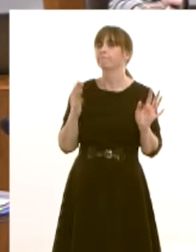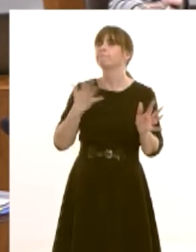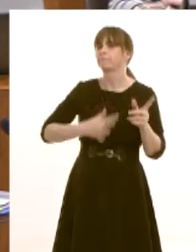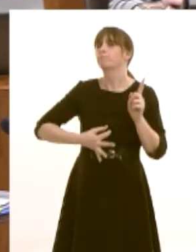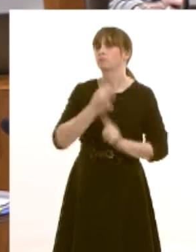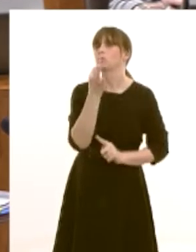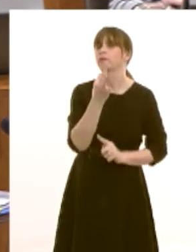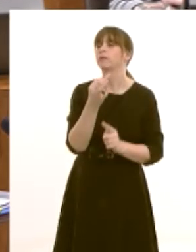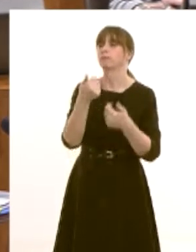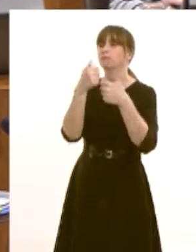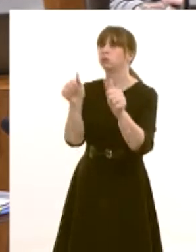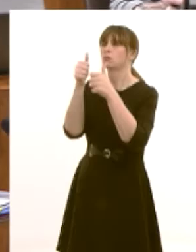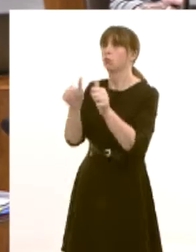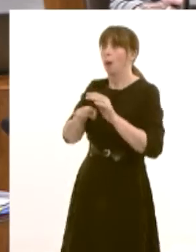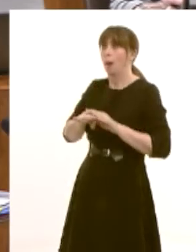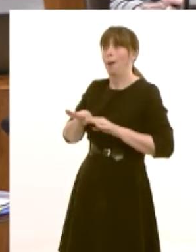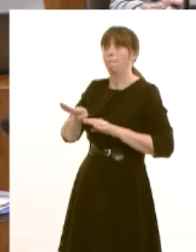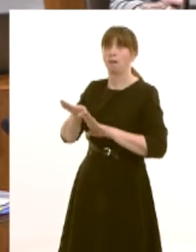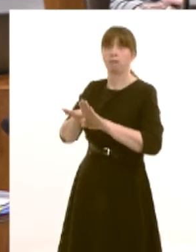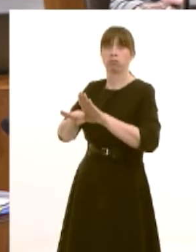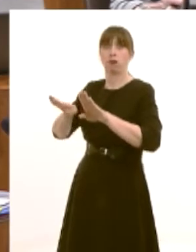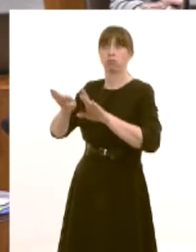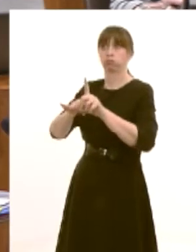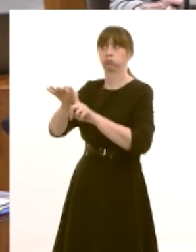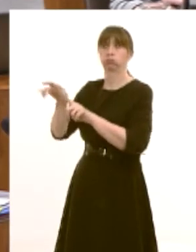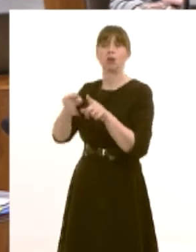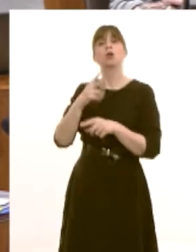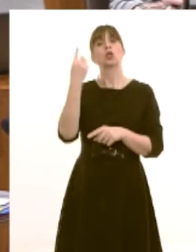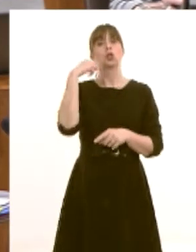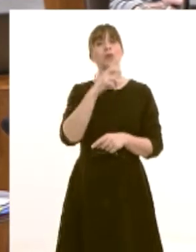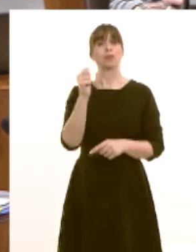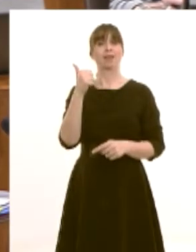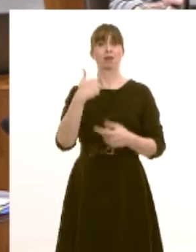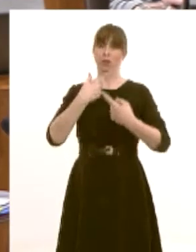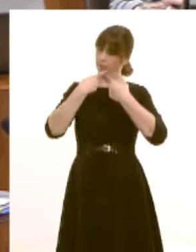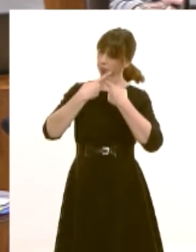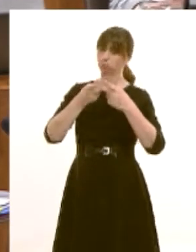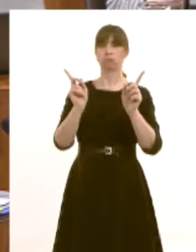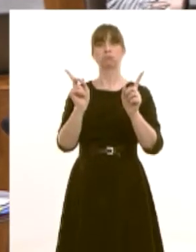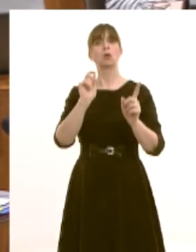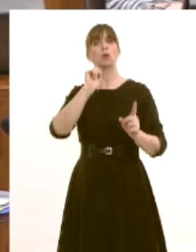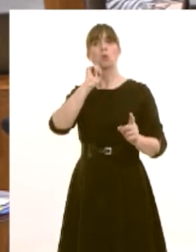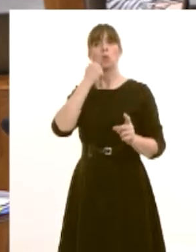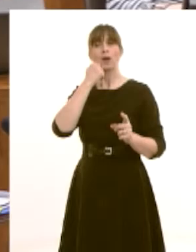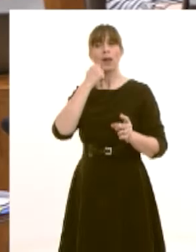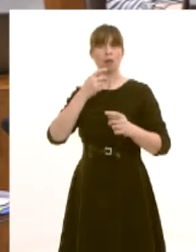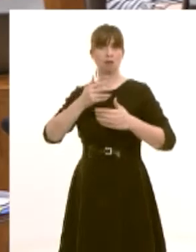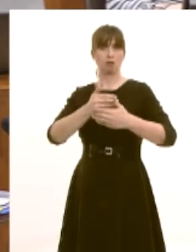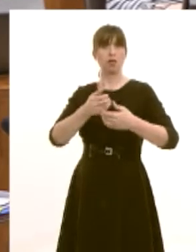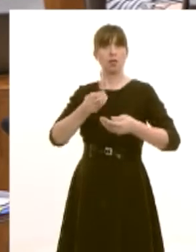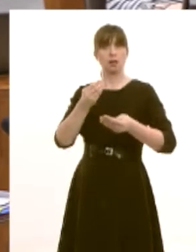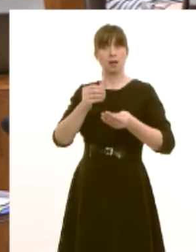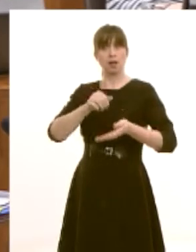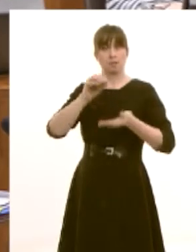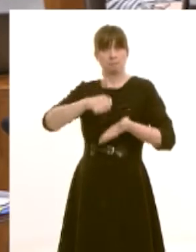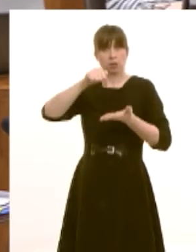improvement everything else is moving the right direction why do i say that well we pledged in 2011 that we would apply a level of protection to school spending we've